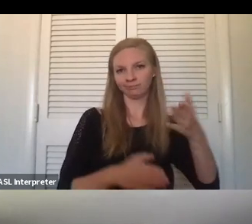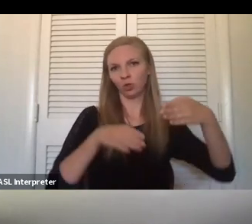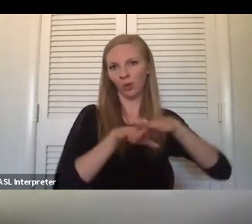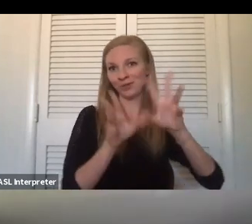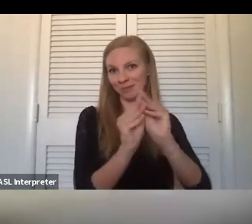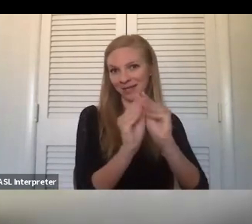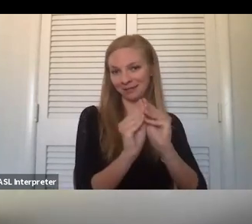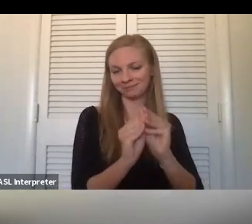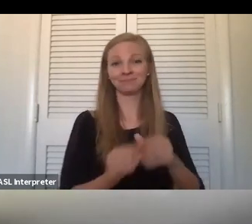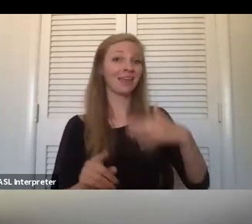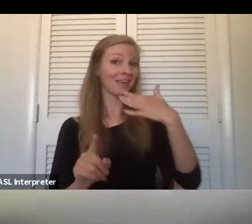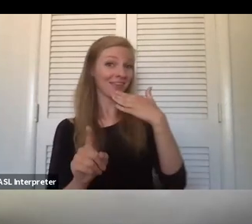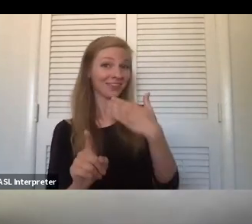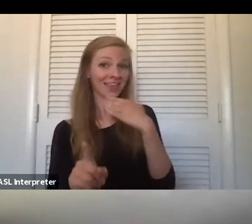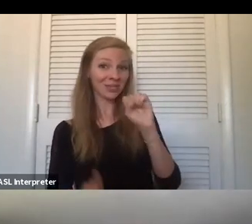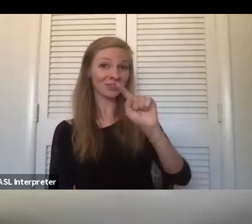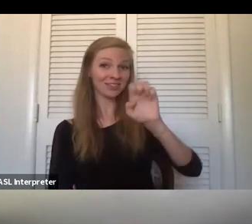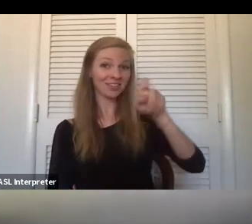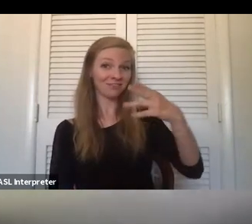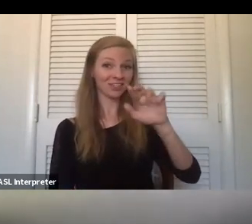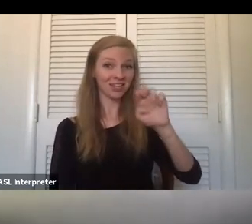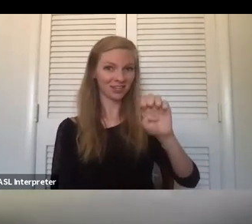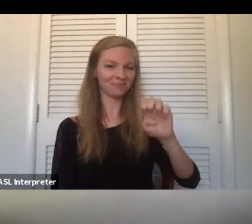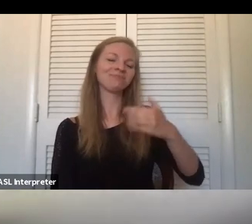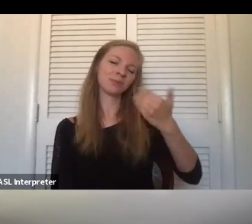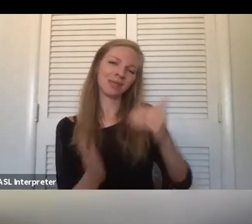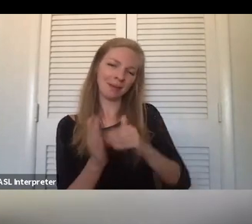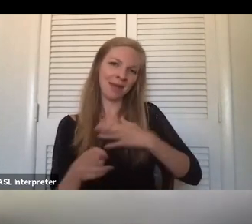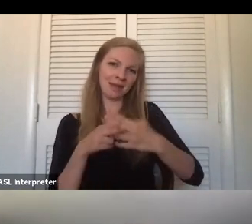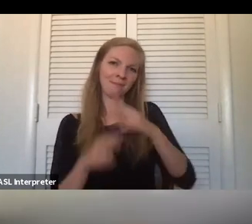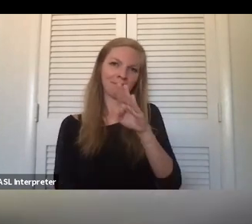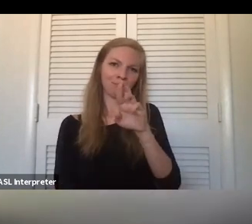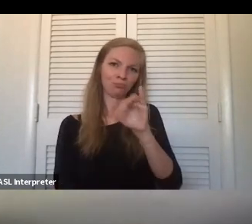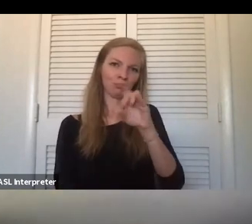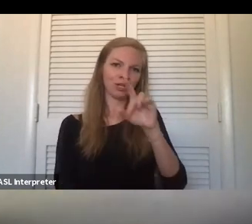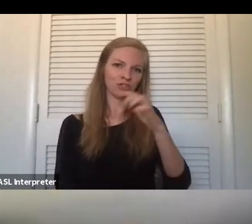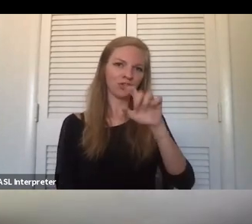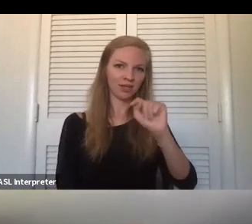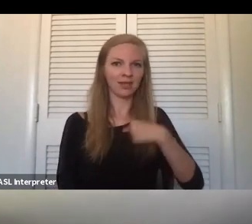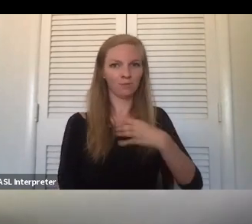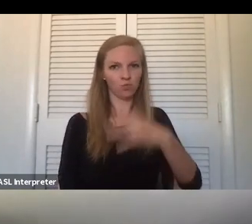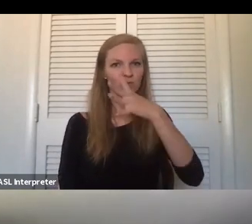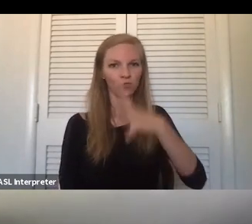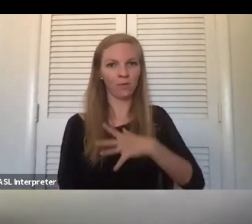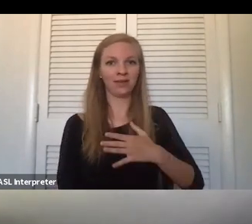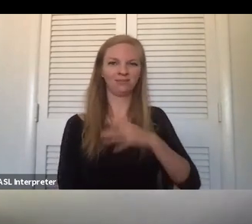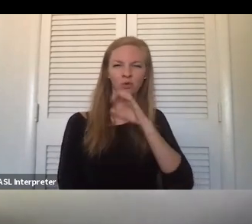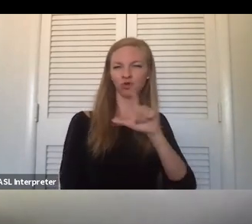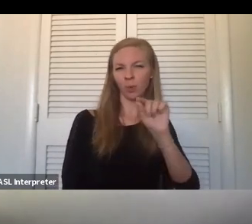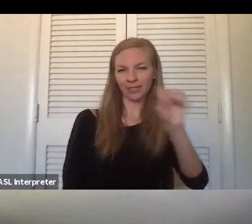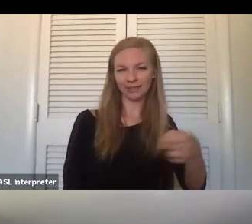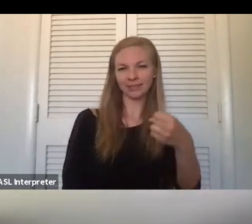Thanks so much, Stephanie. Um, like Stephanie said, my name is Bridget. I'm a white woman in my twenties and I'm wearing a teal shirt